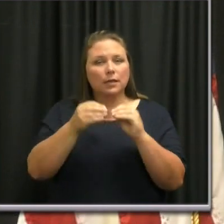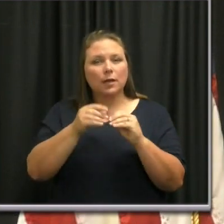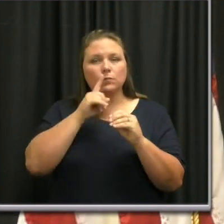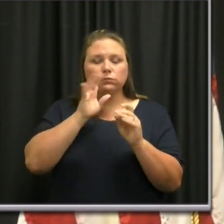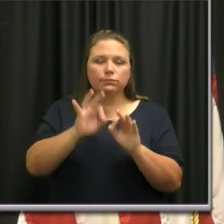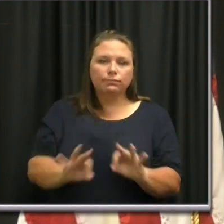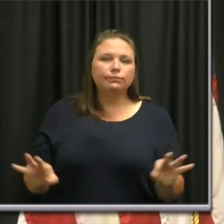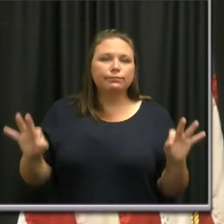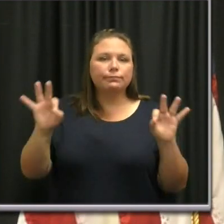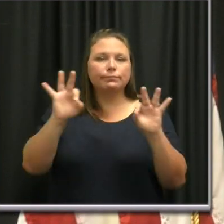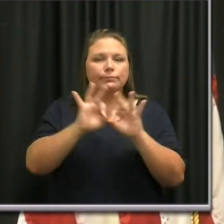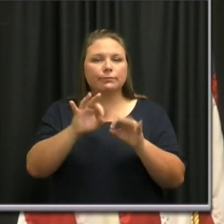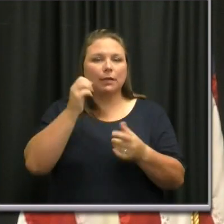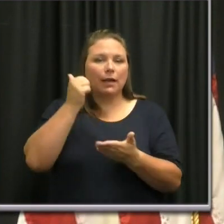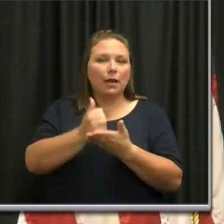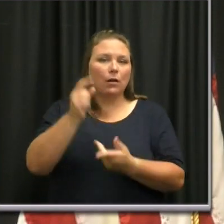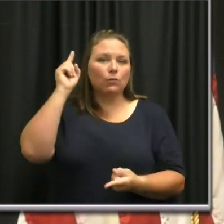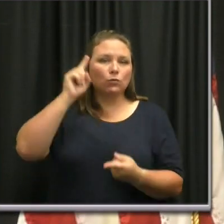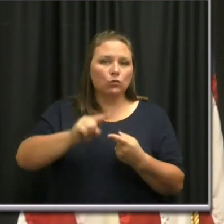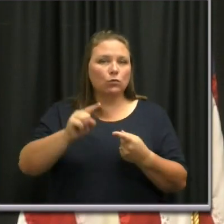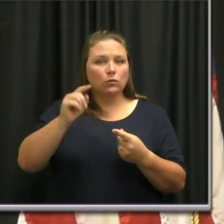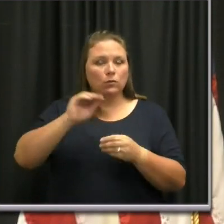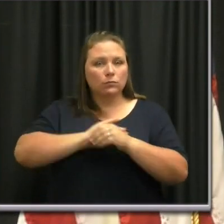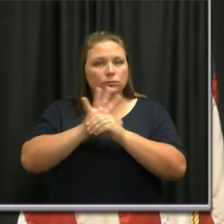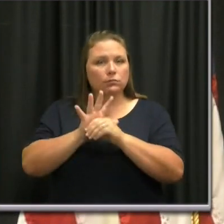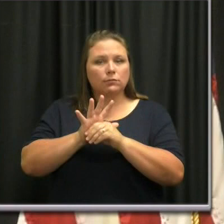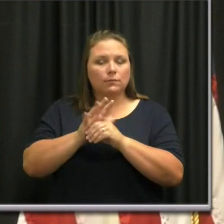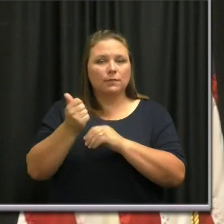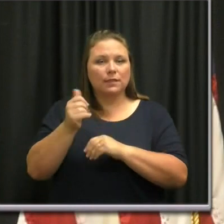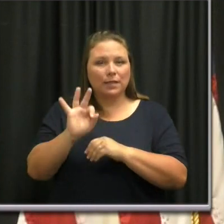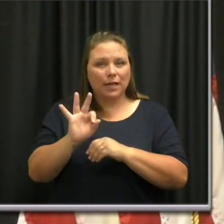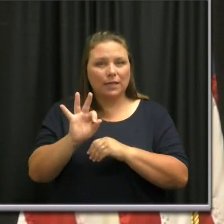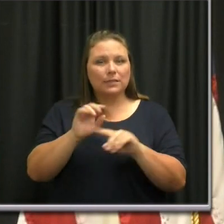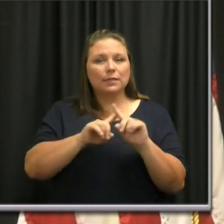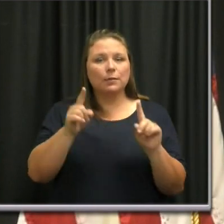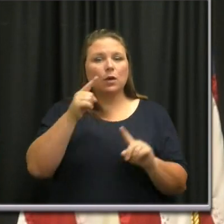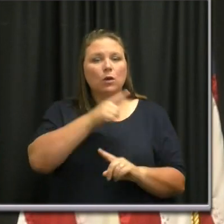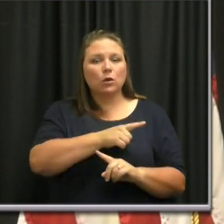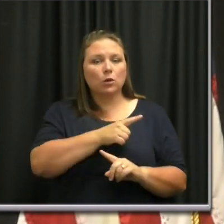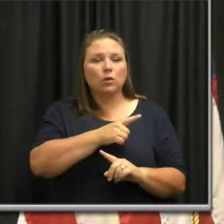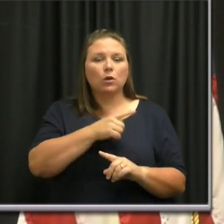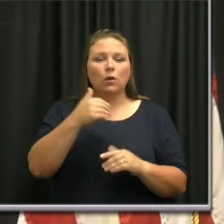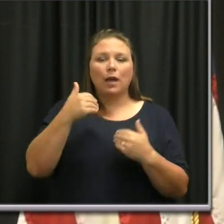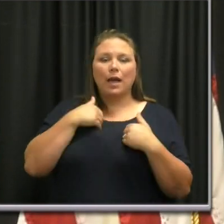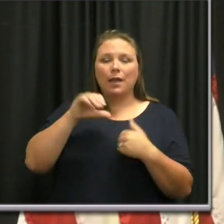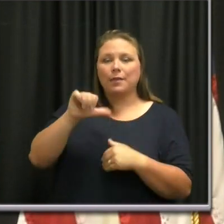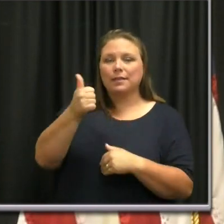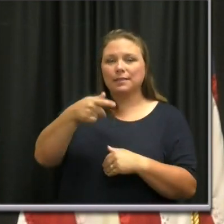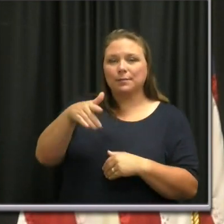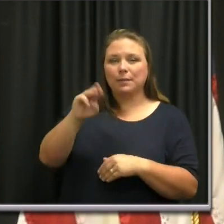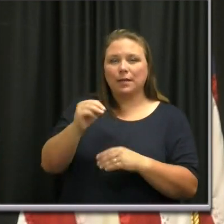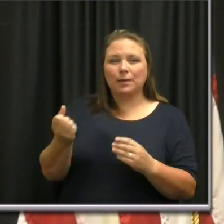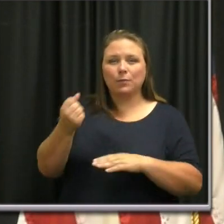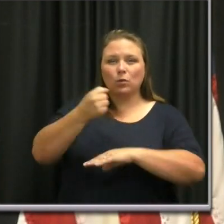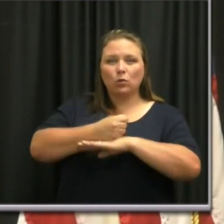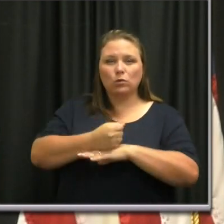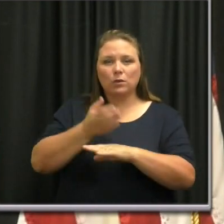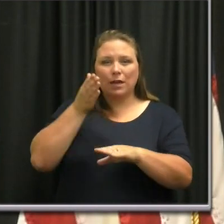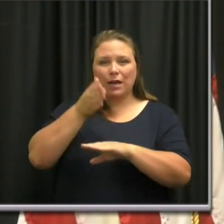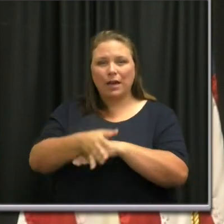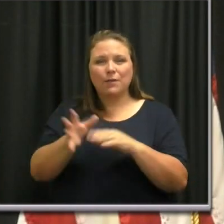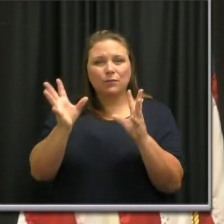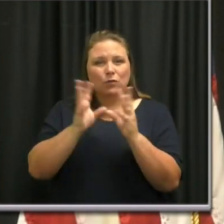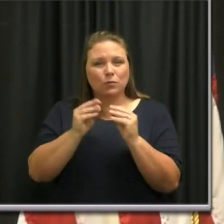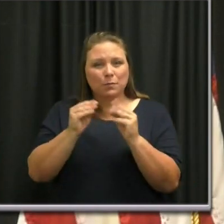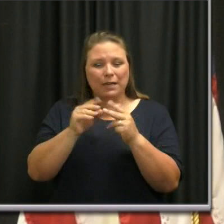critical to reducing COVID-19 numbers, but you put in the 10 PM closure. After that meeting,